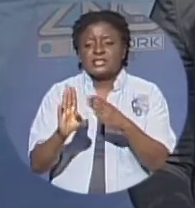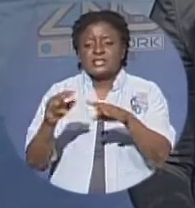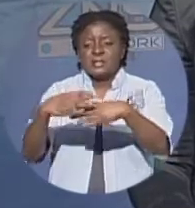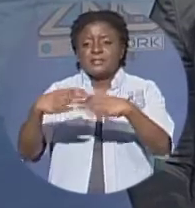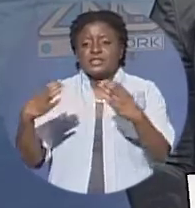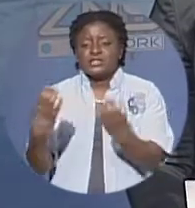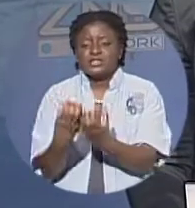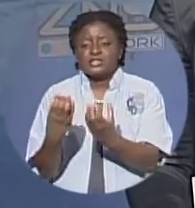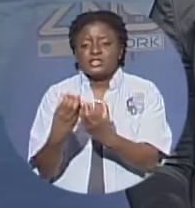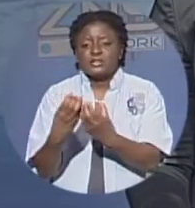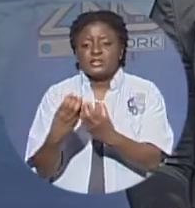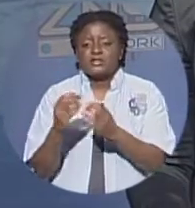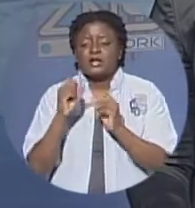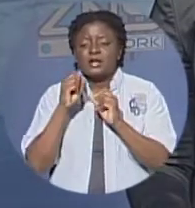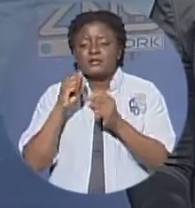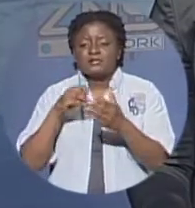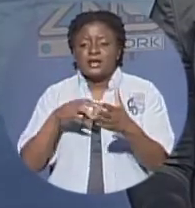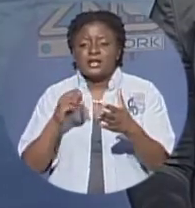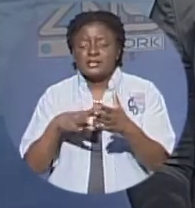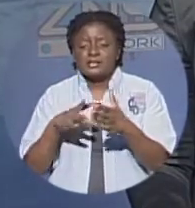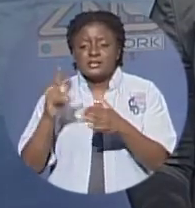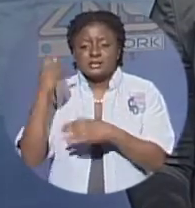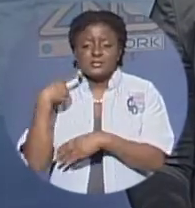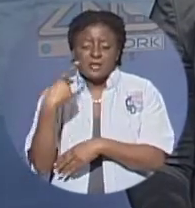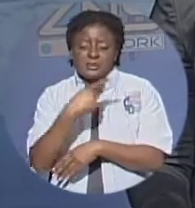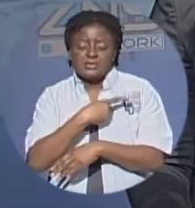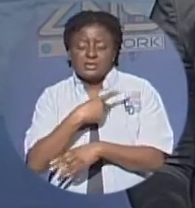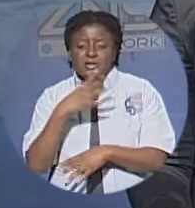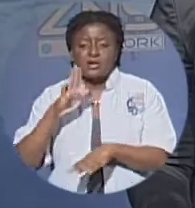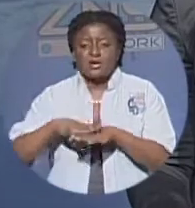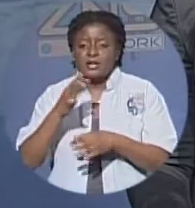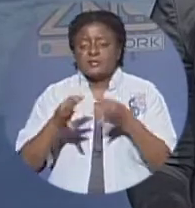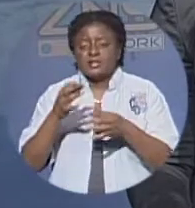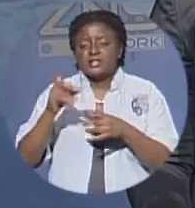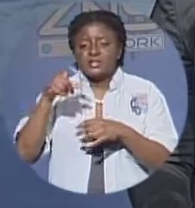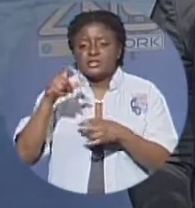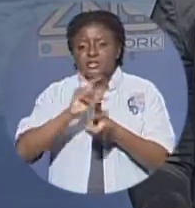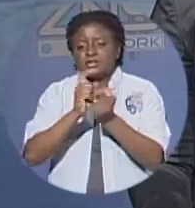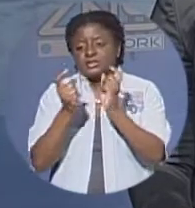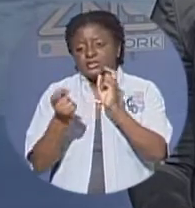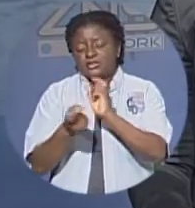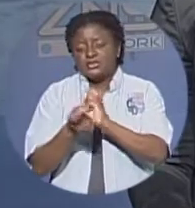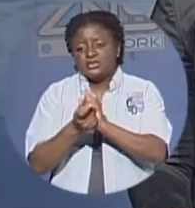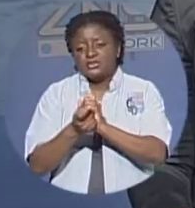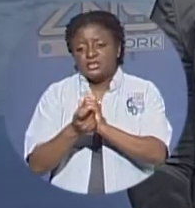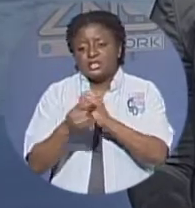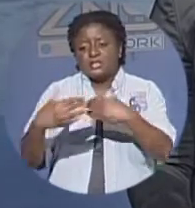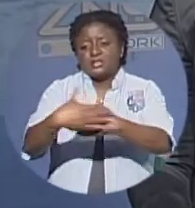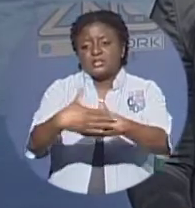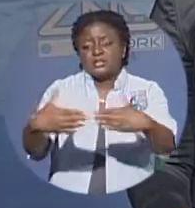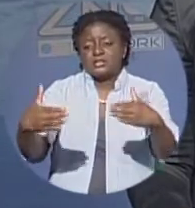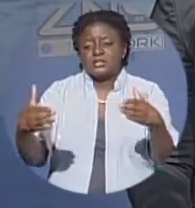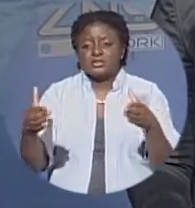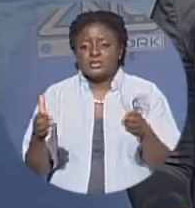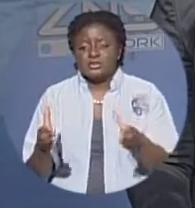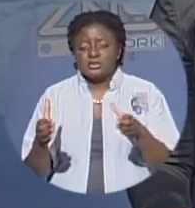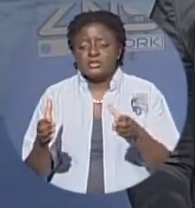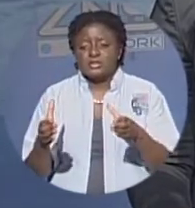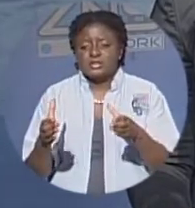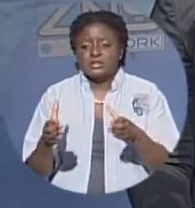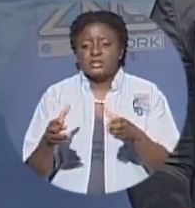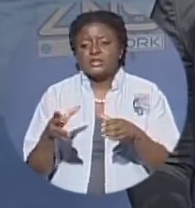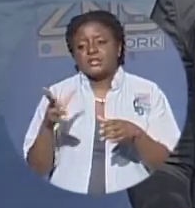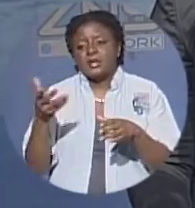on whether to adjust the composition of constituencies and or eliminate any their work will be based on the population shift